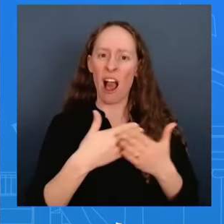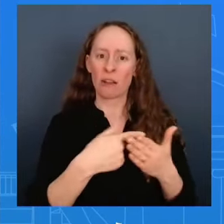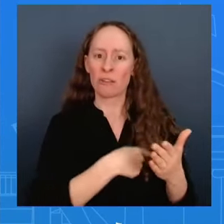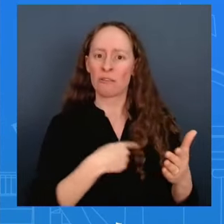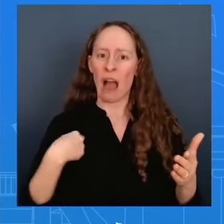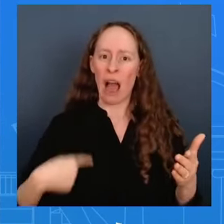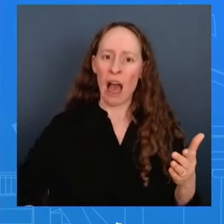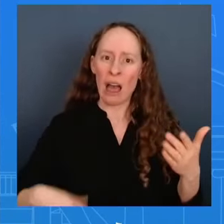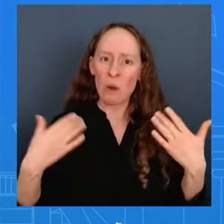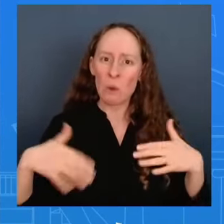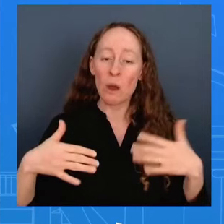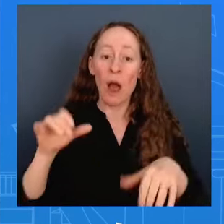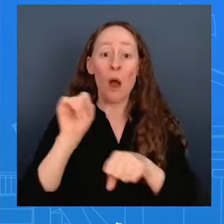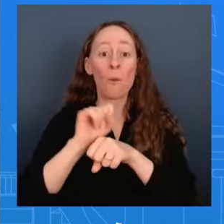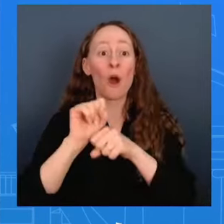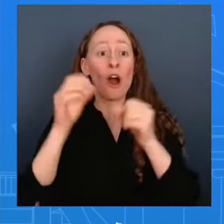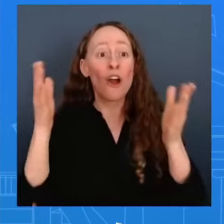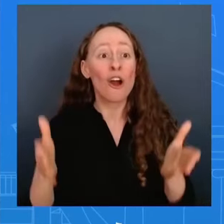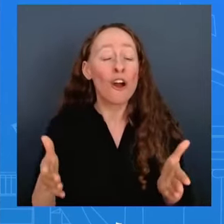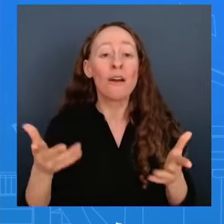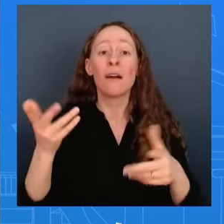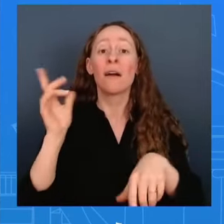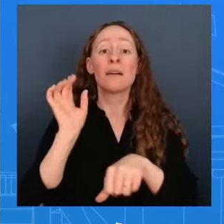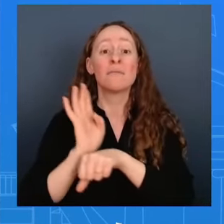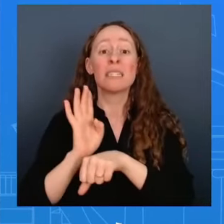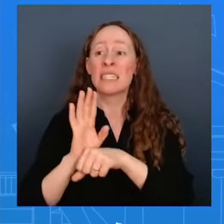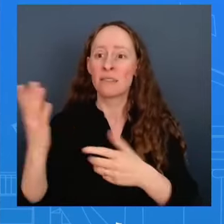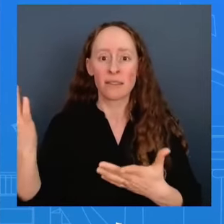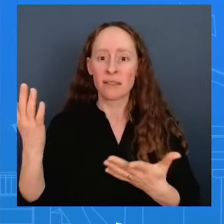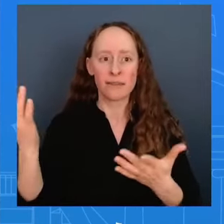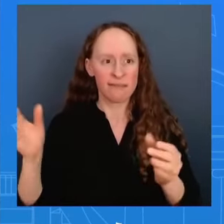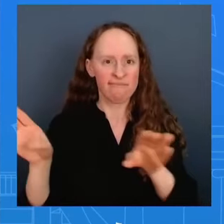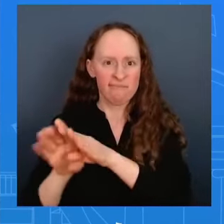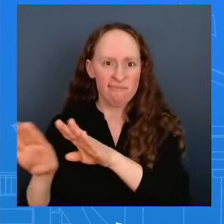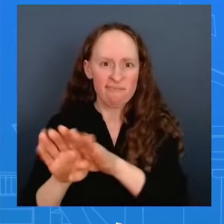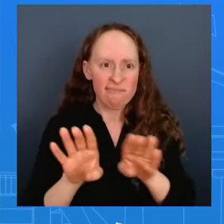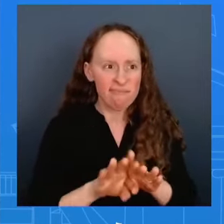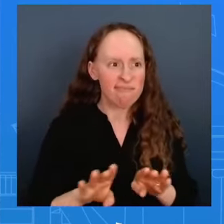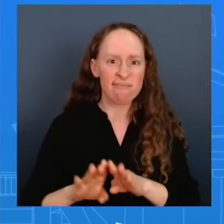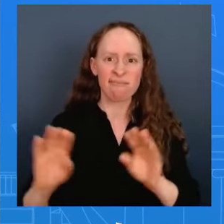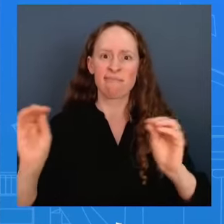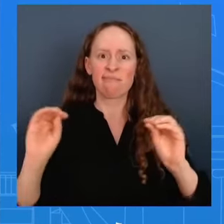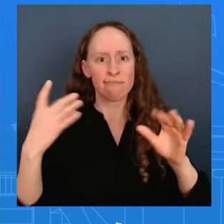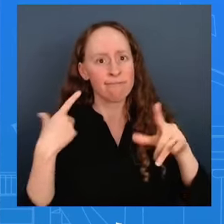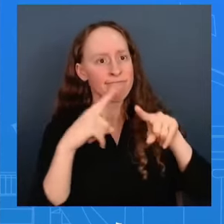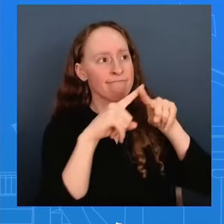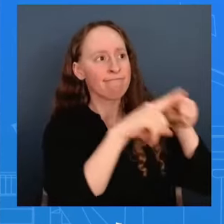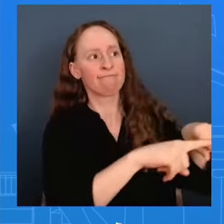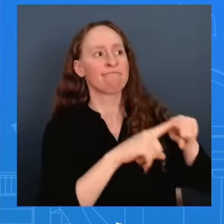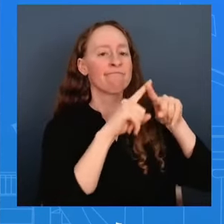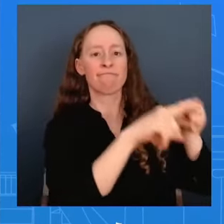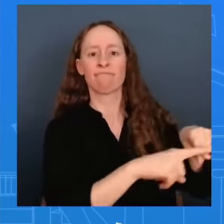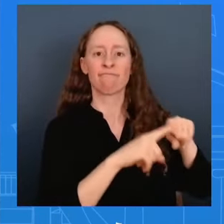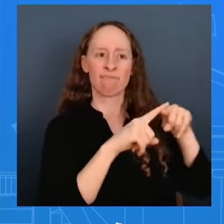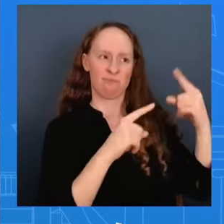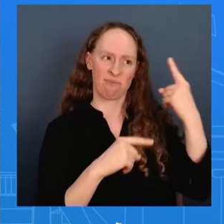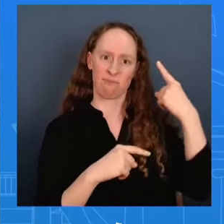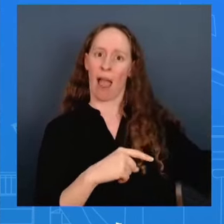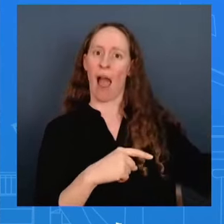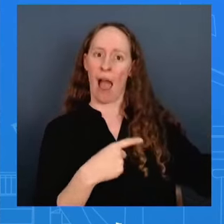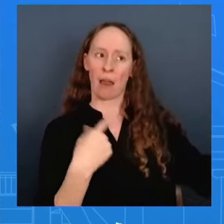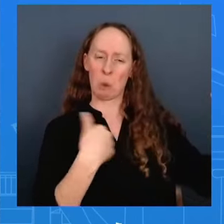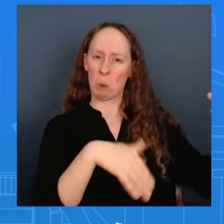susceptible to the kinds of coercion that we've seen from a government who was willing to weaponize the